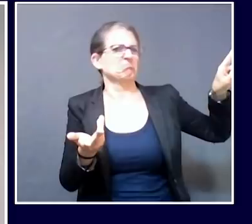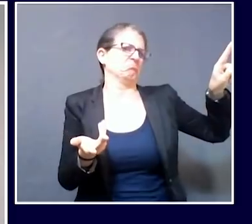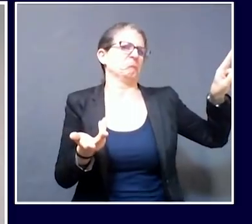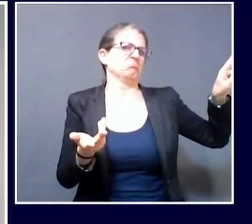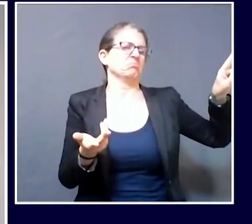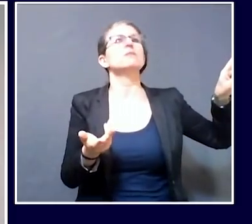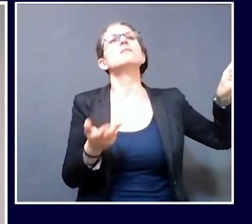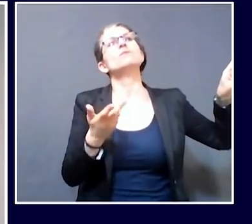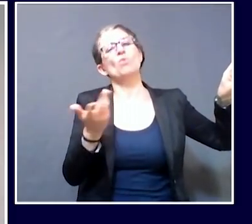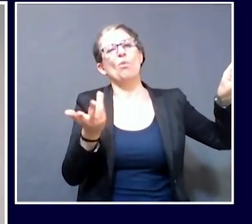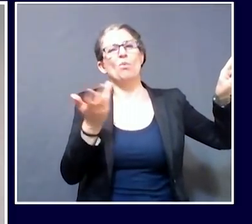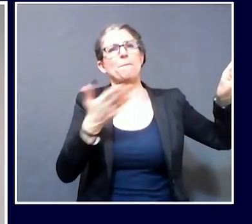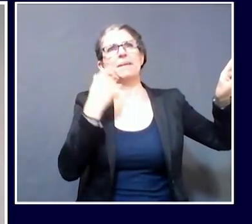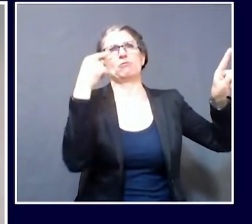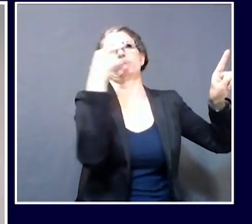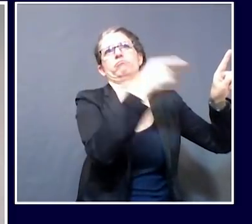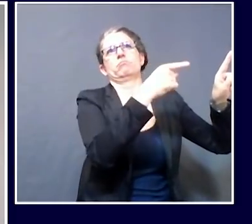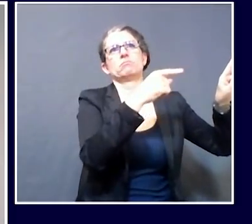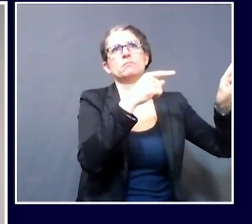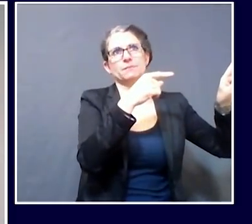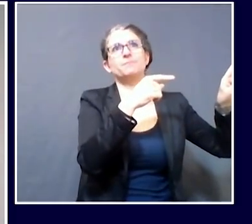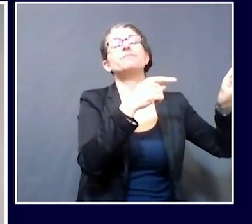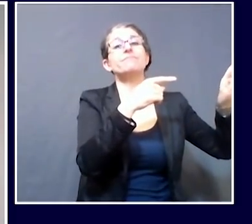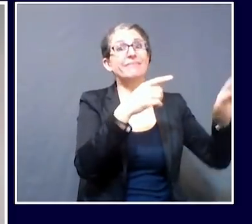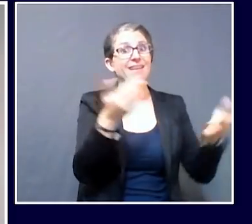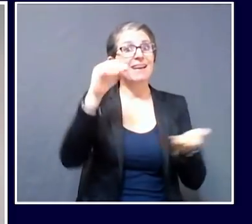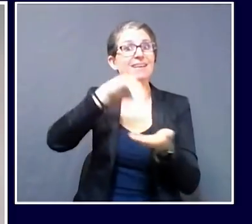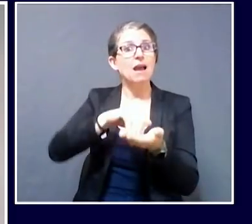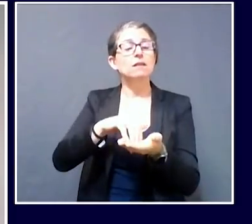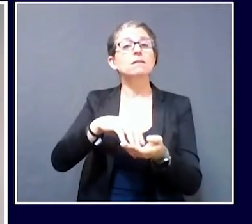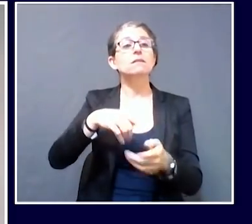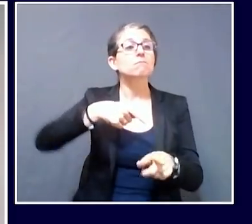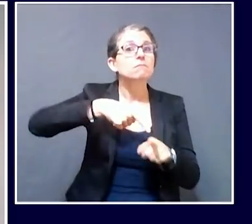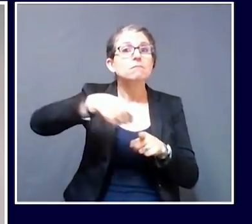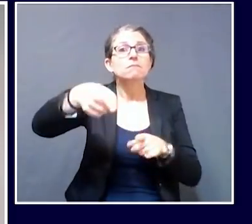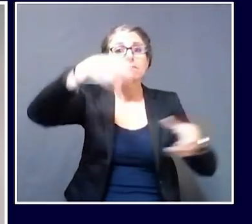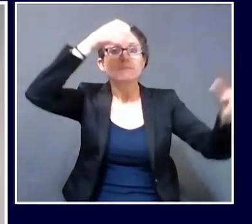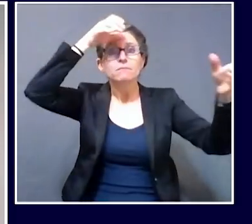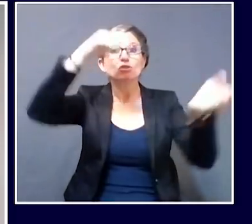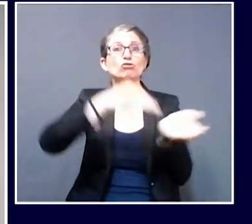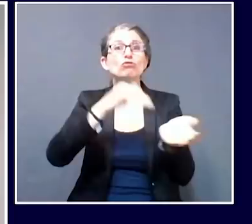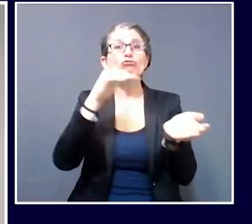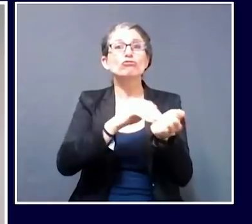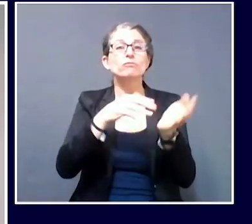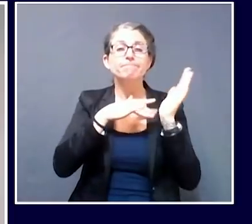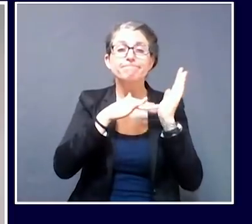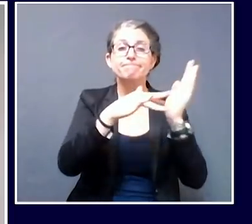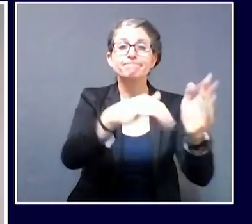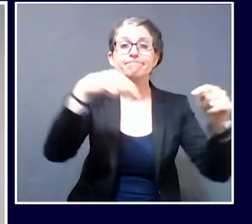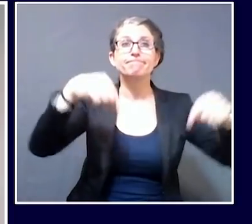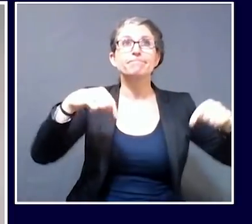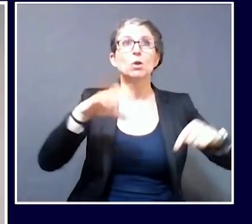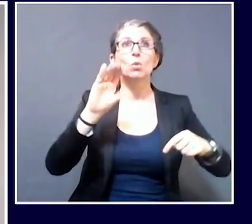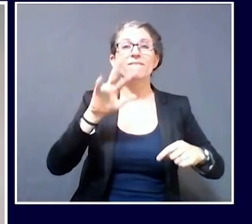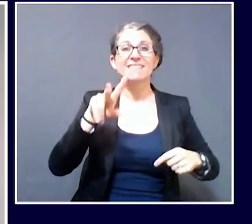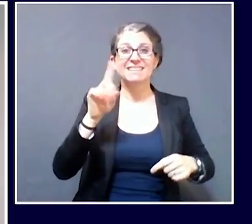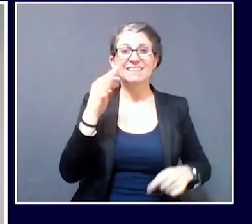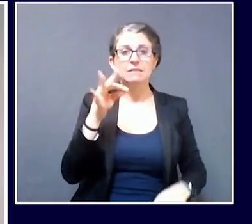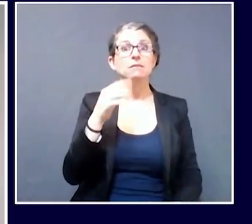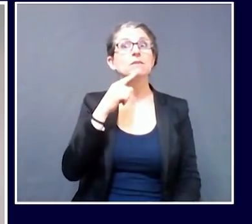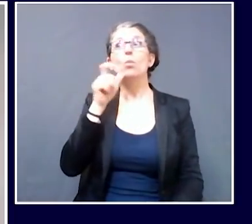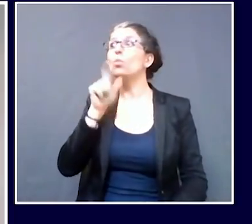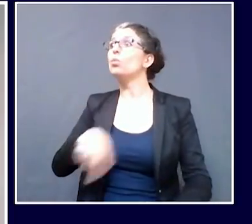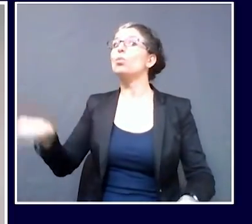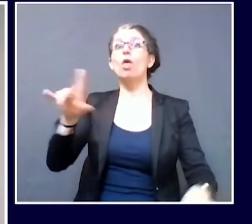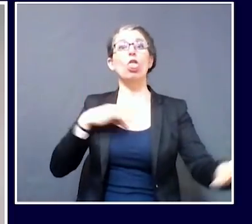epidemiological data, although there have been cases of children who have gotten COVID-19, it tends to be less